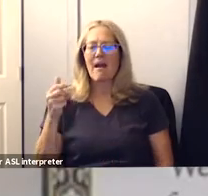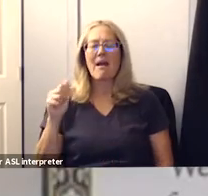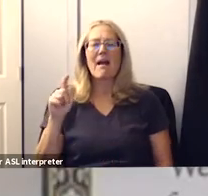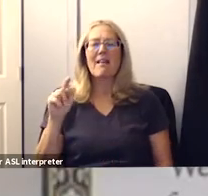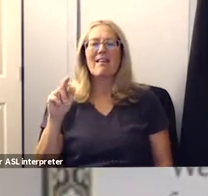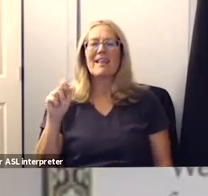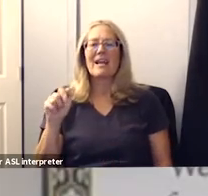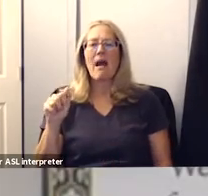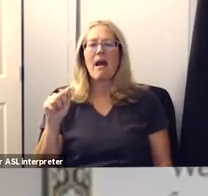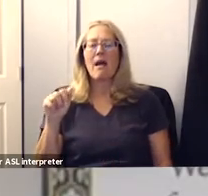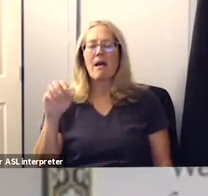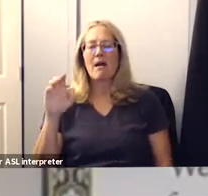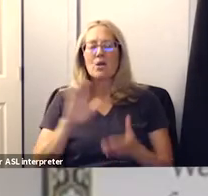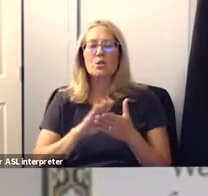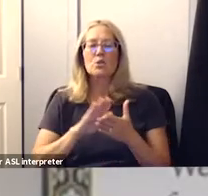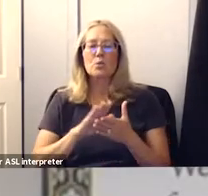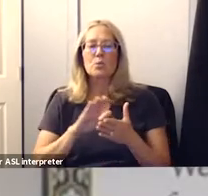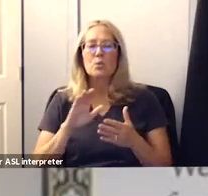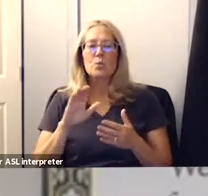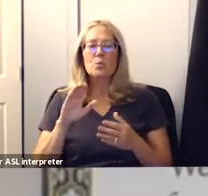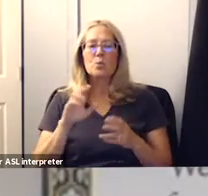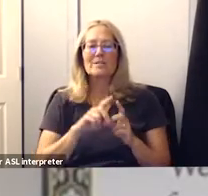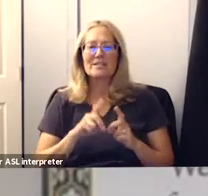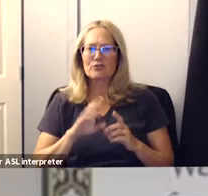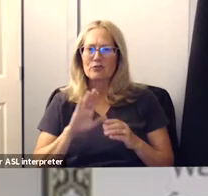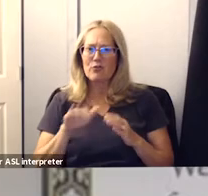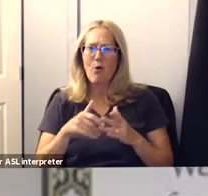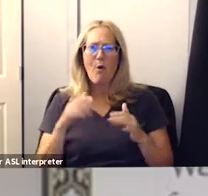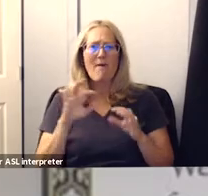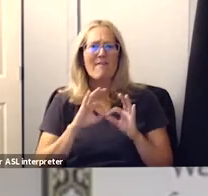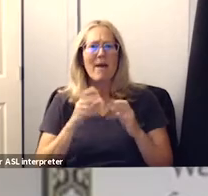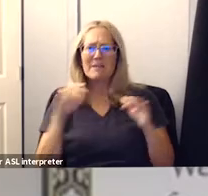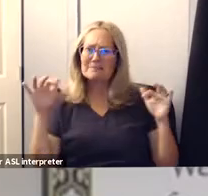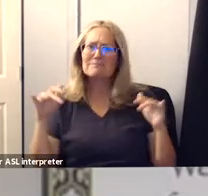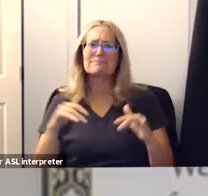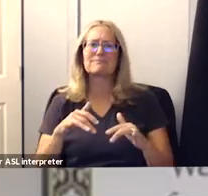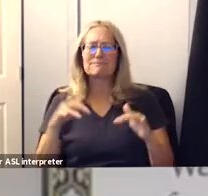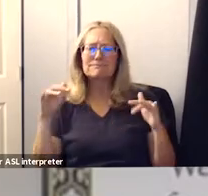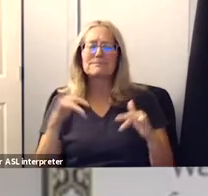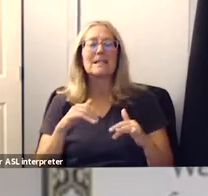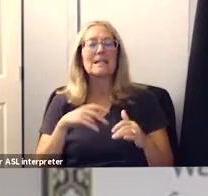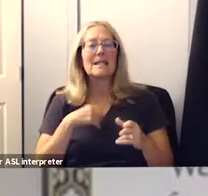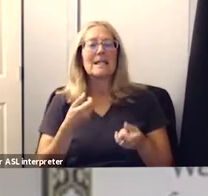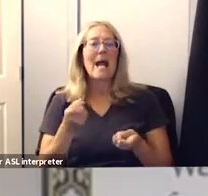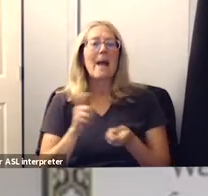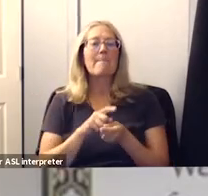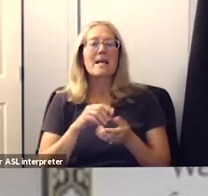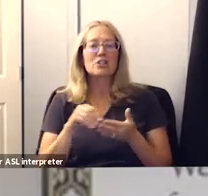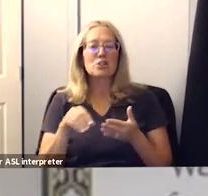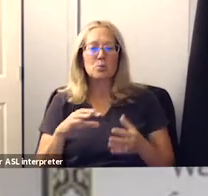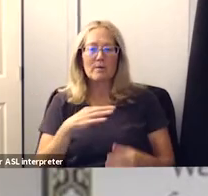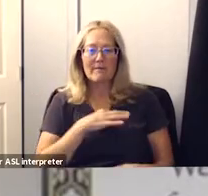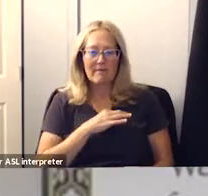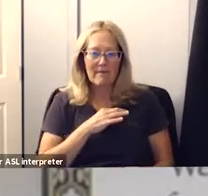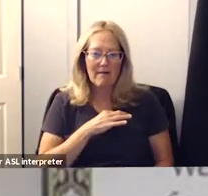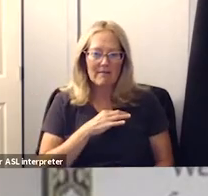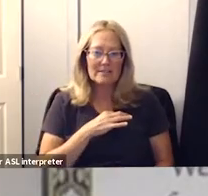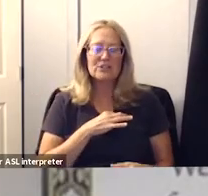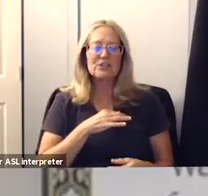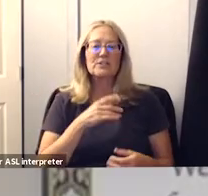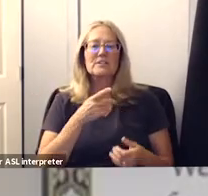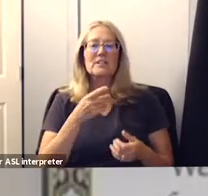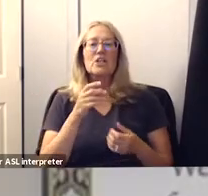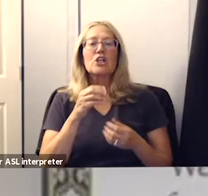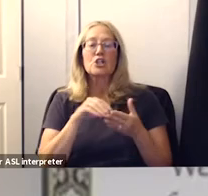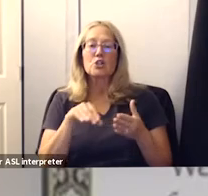it was just wonderful to see all the families coming out i met um the student volunteers there was a student who i spoke